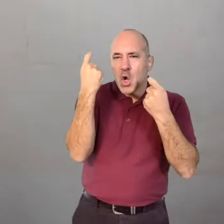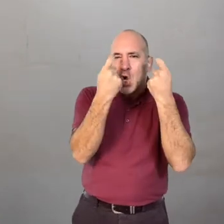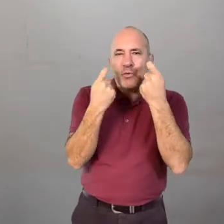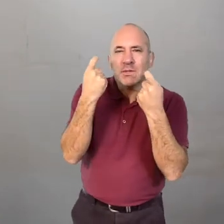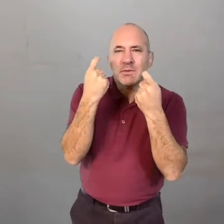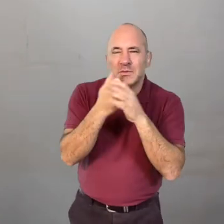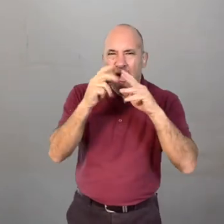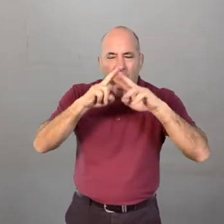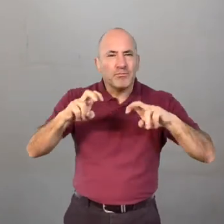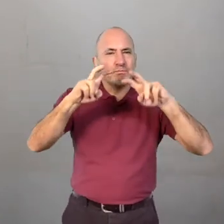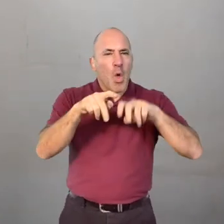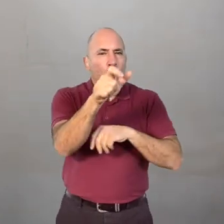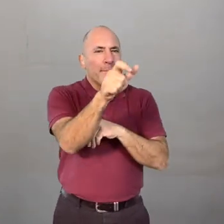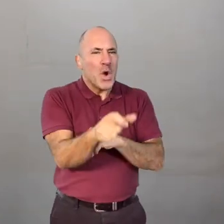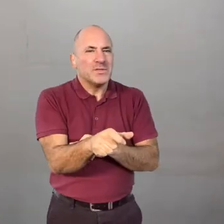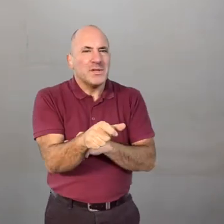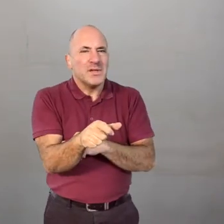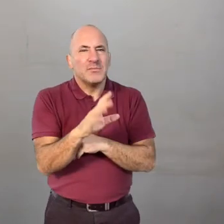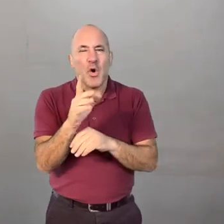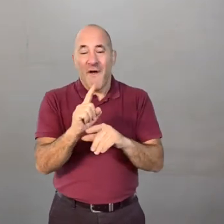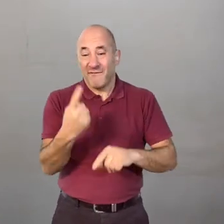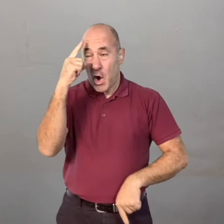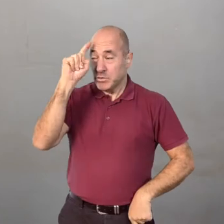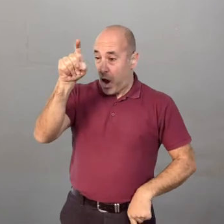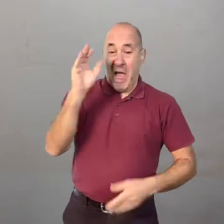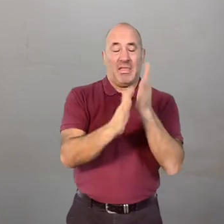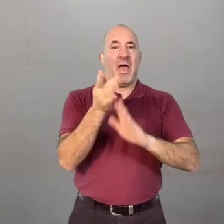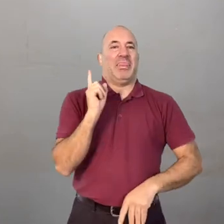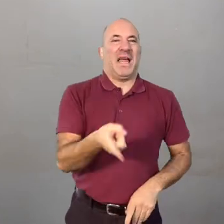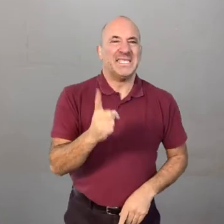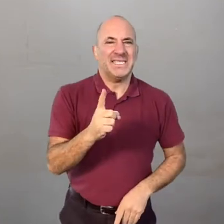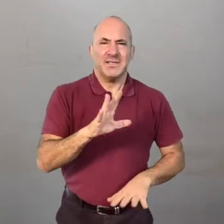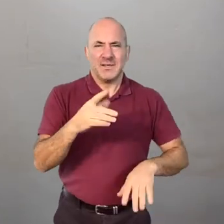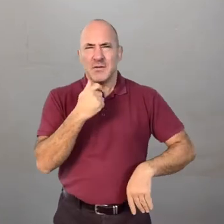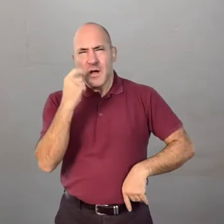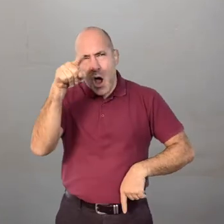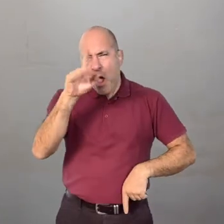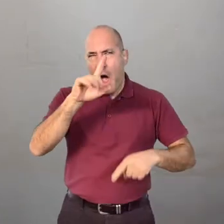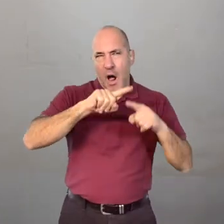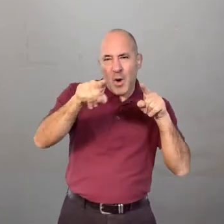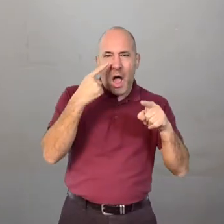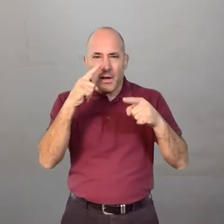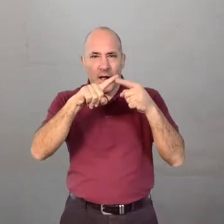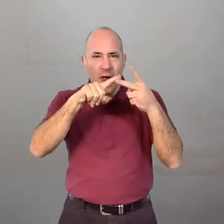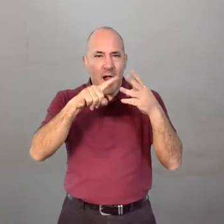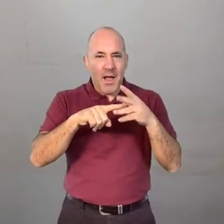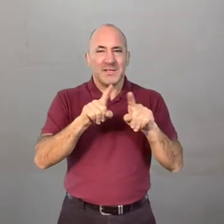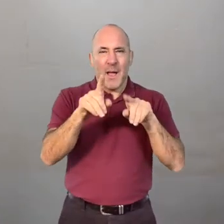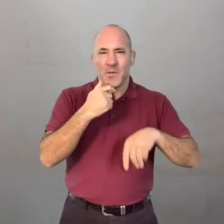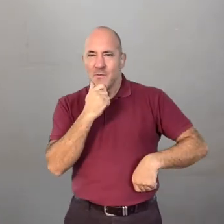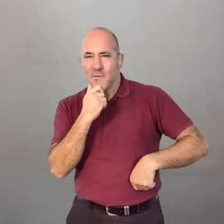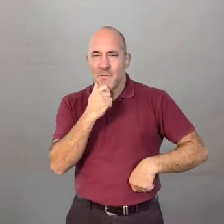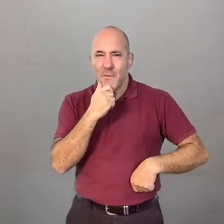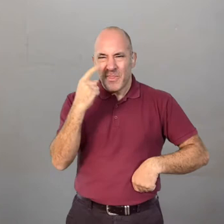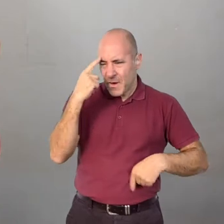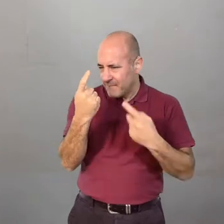exploring your character don't just settle on the first thing that comes into your head we also want you to find joy in the